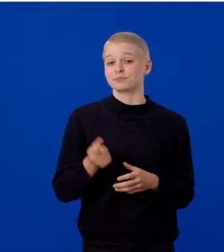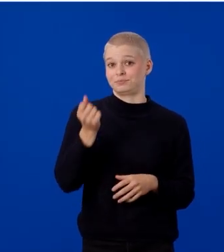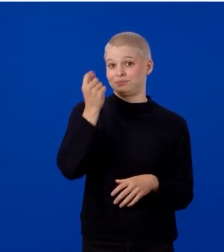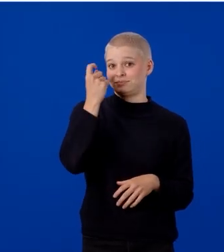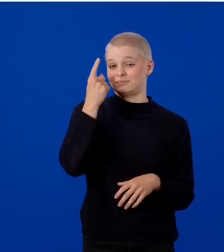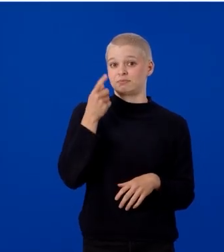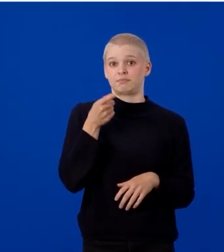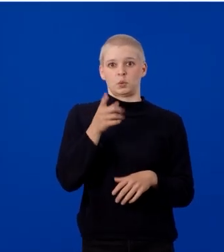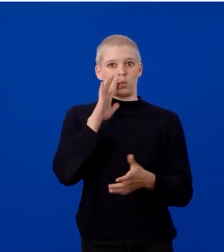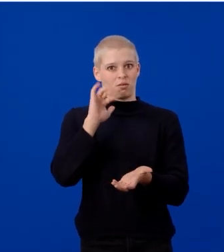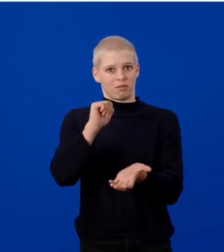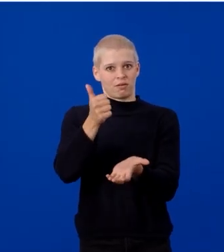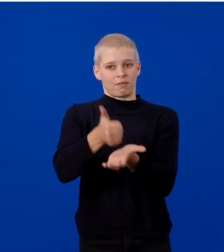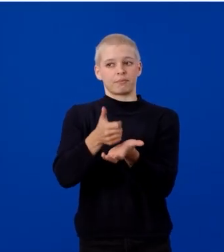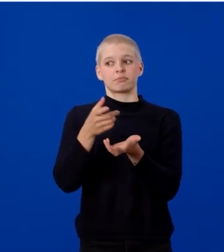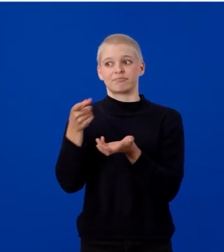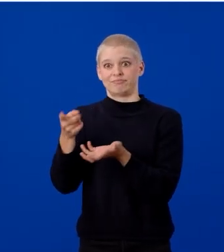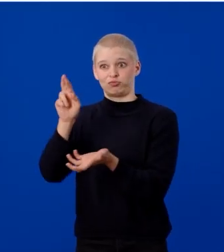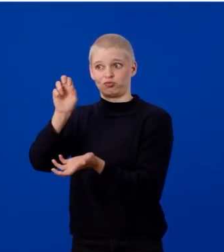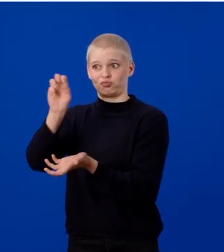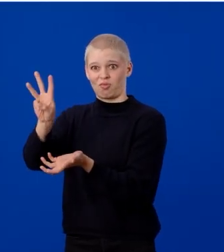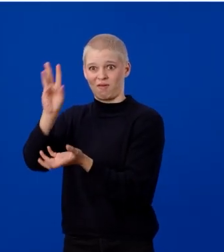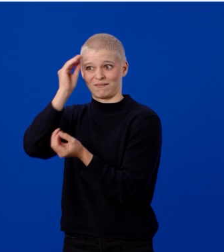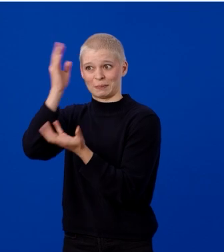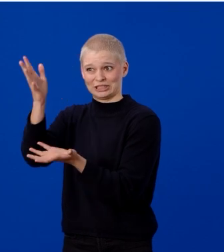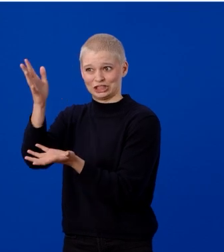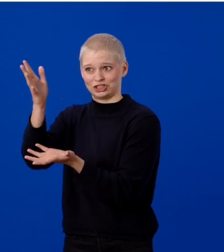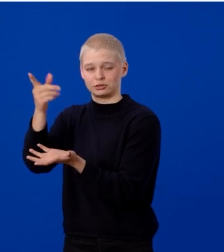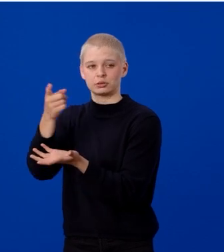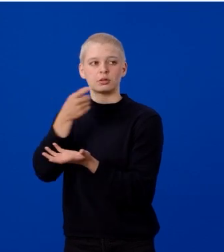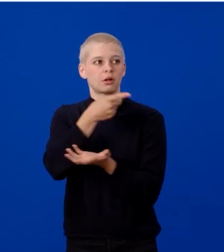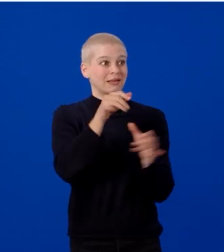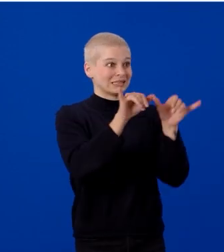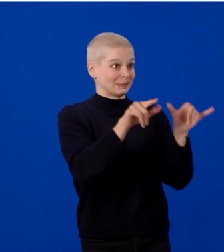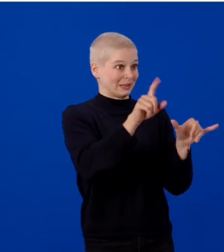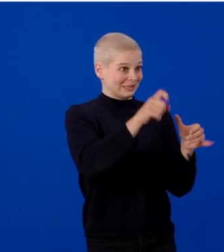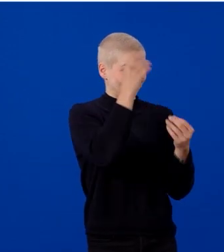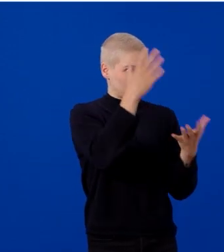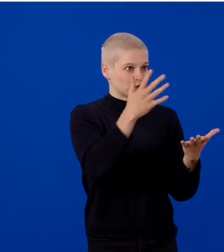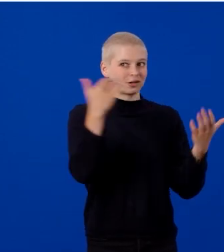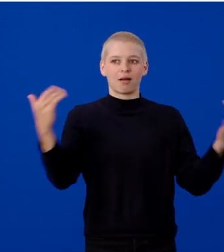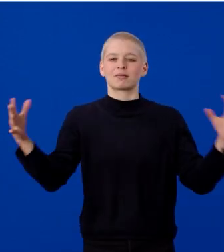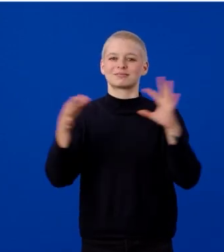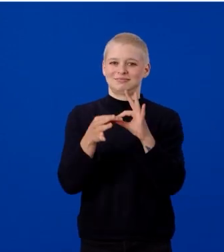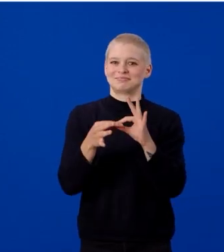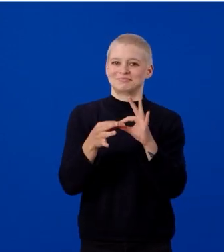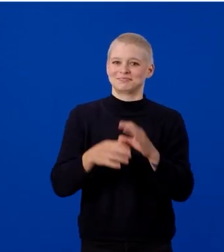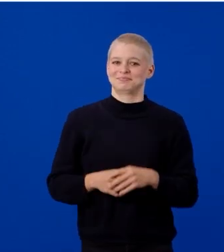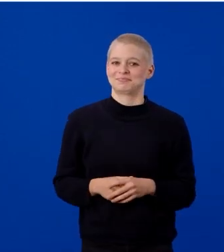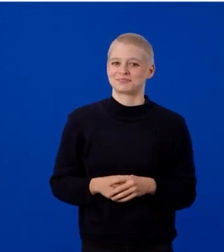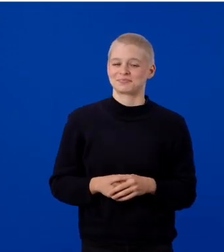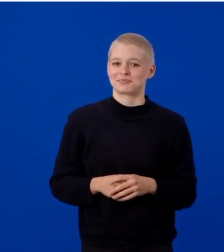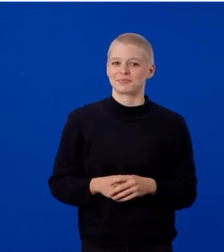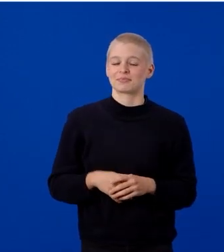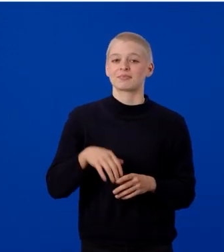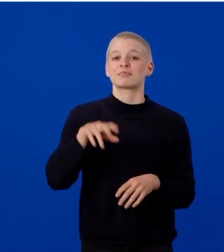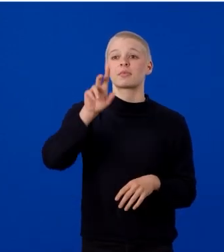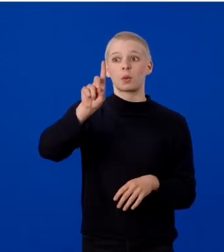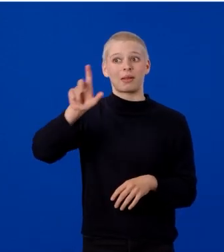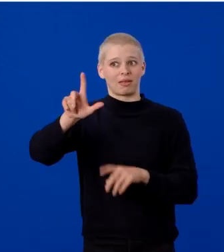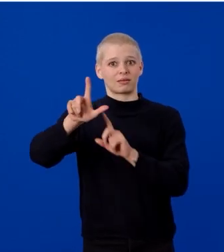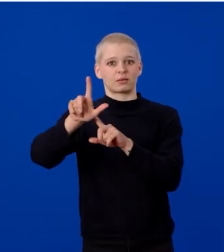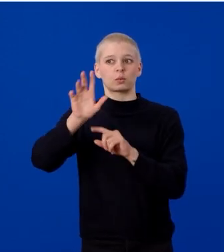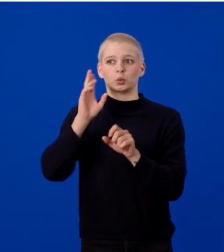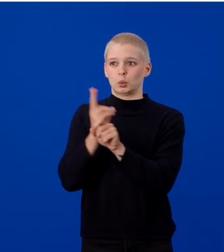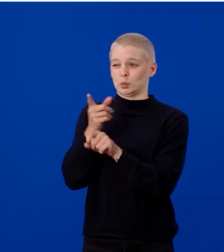the gap between raw data and the systems that needs it. Document Lens takes these